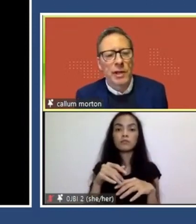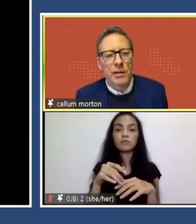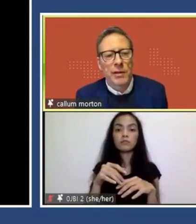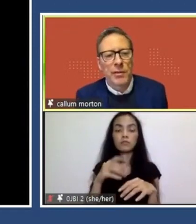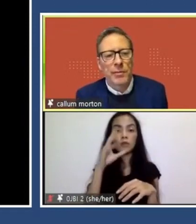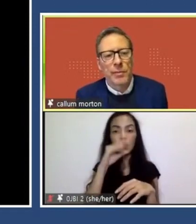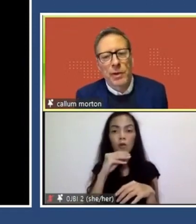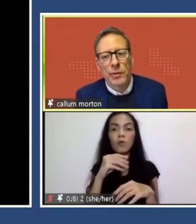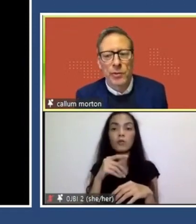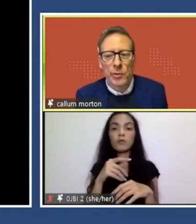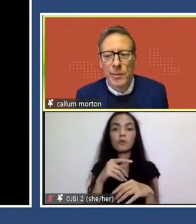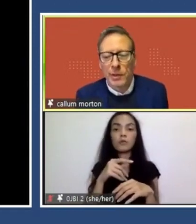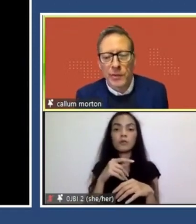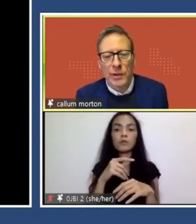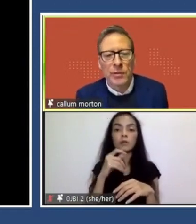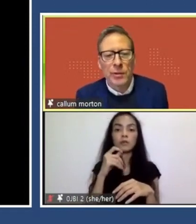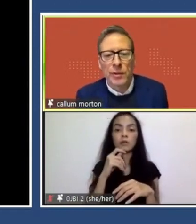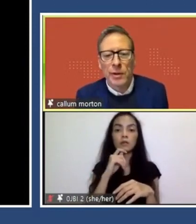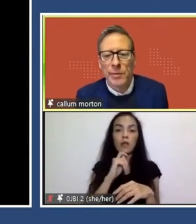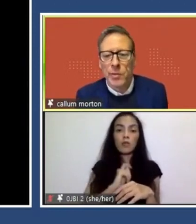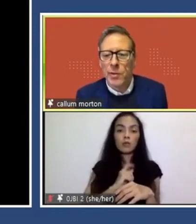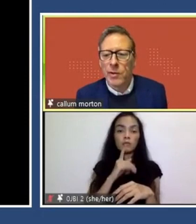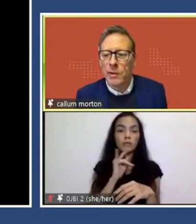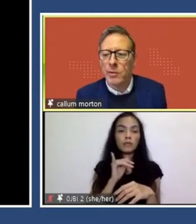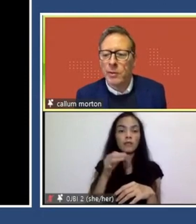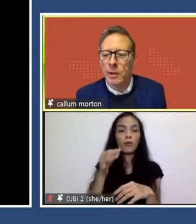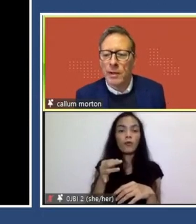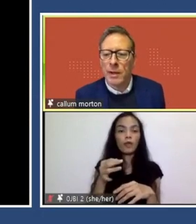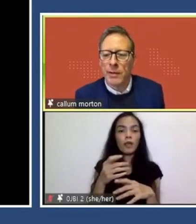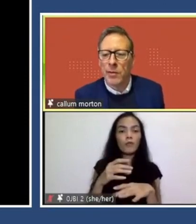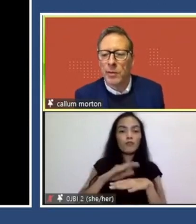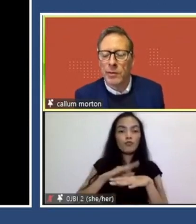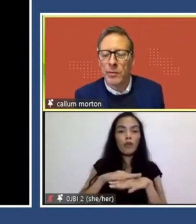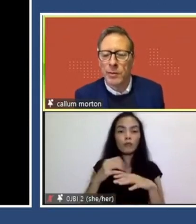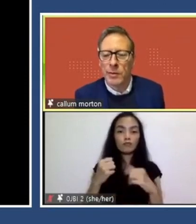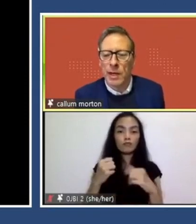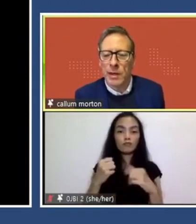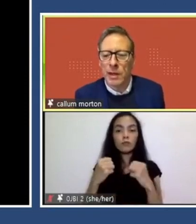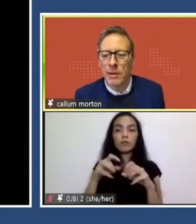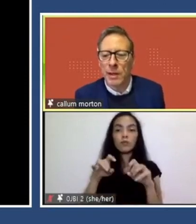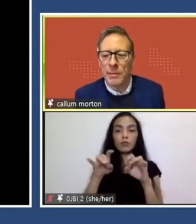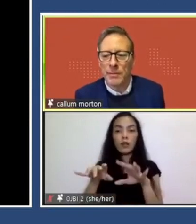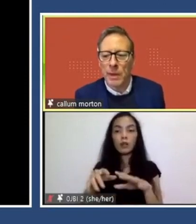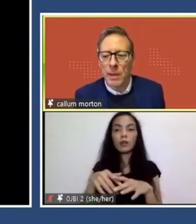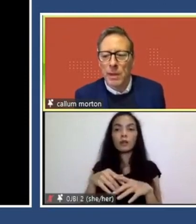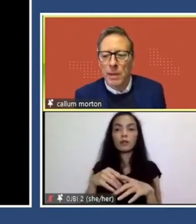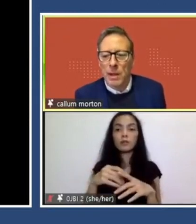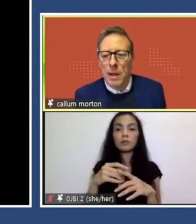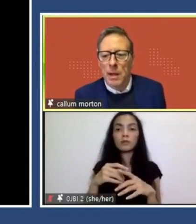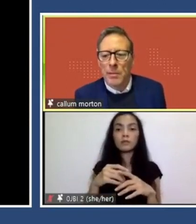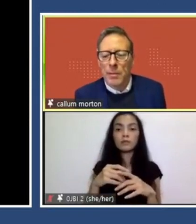recognised traditionally as the cultural capital of Australia, although I'm sure Sydney and others would argue that.